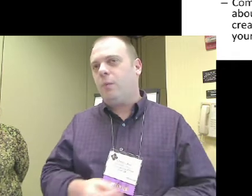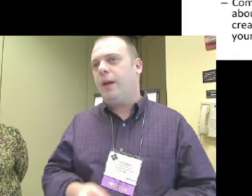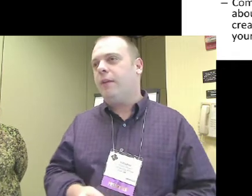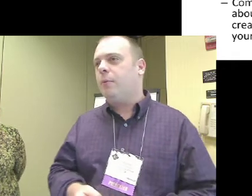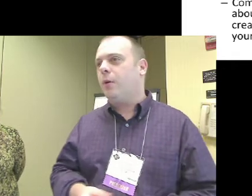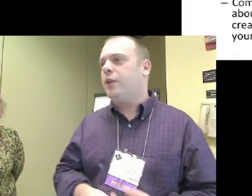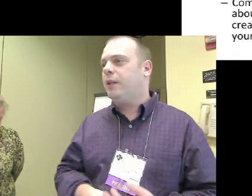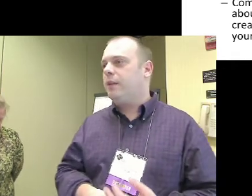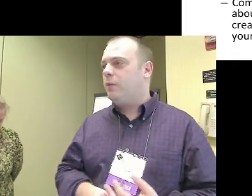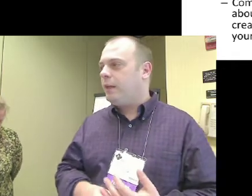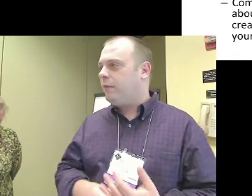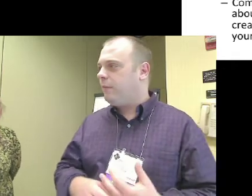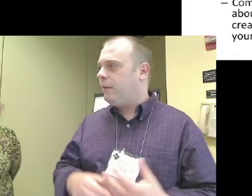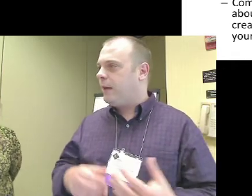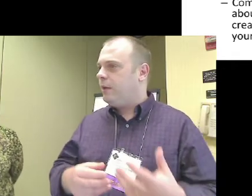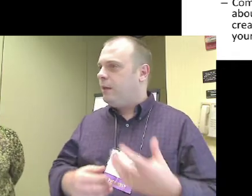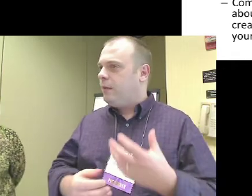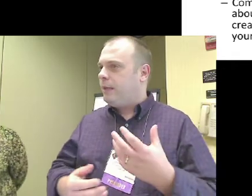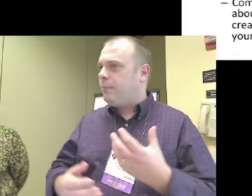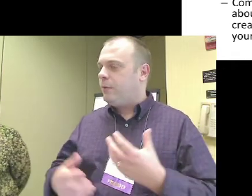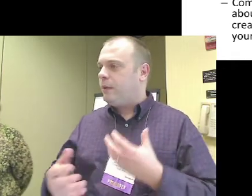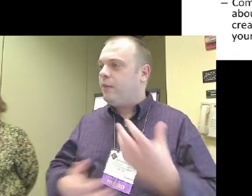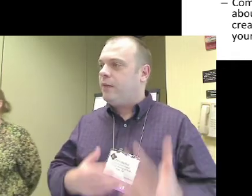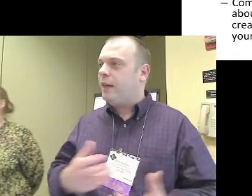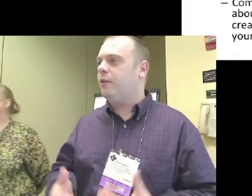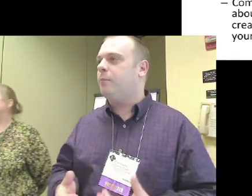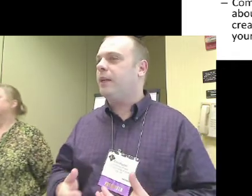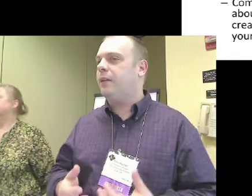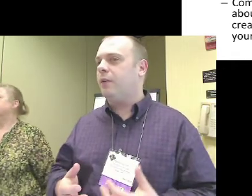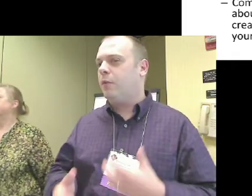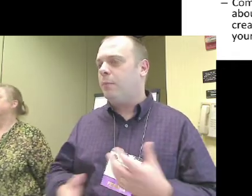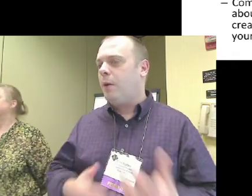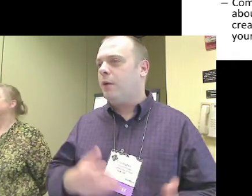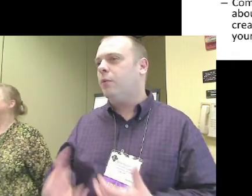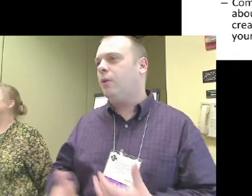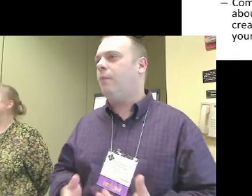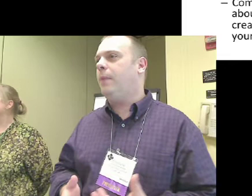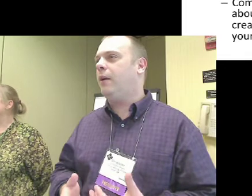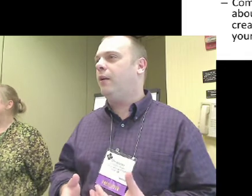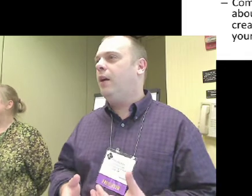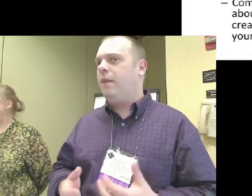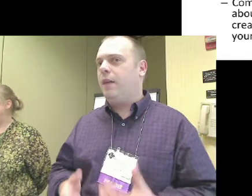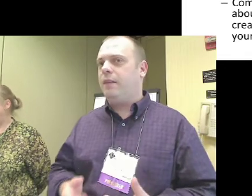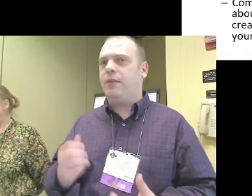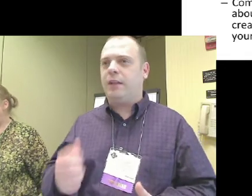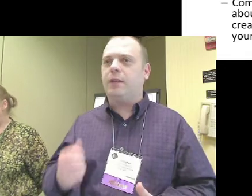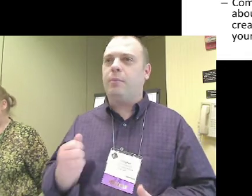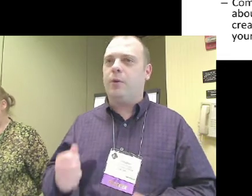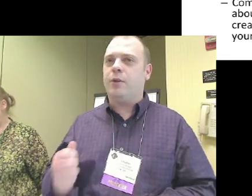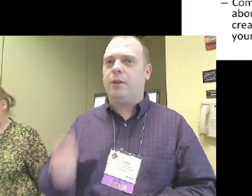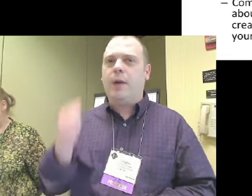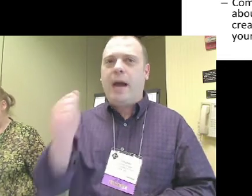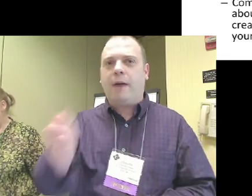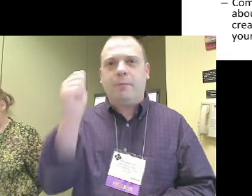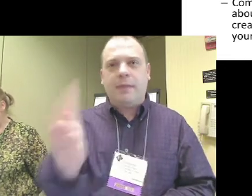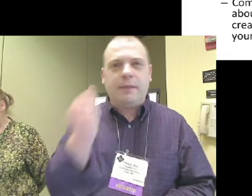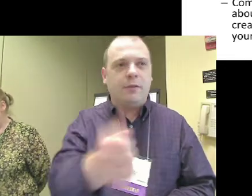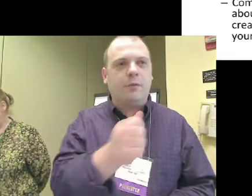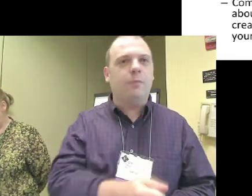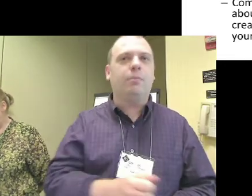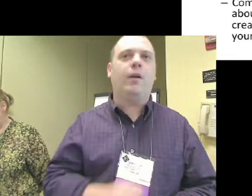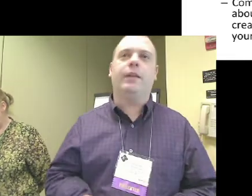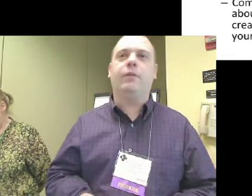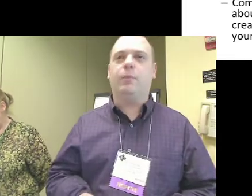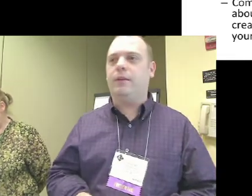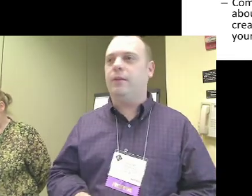a really different way of approaching it that we have found people in this sector in particular respond to a lot better than the stick approach of you have to